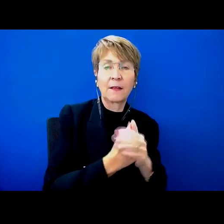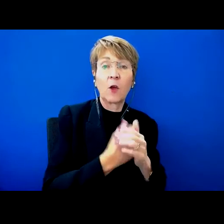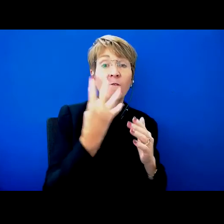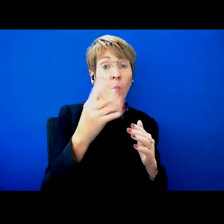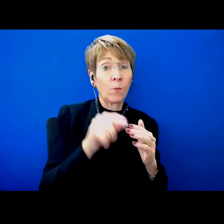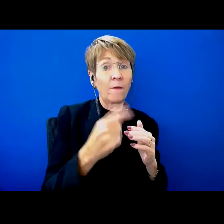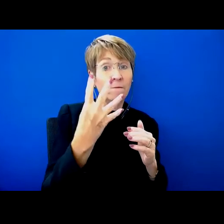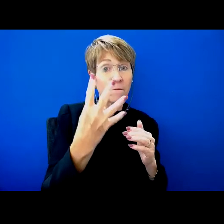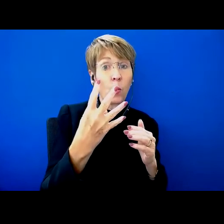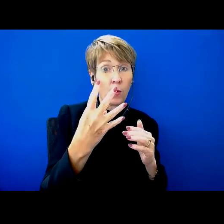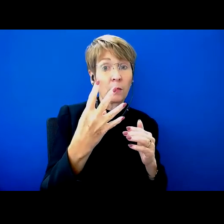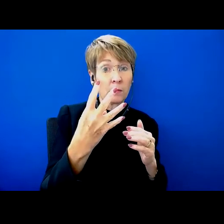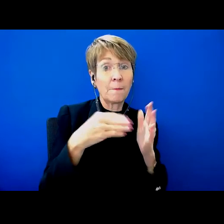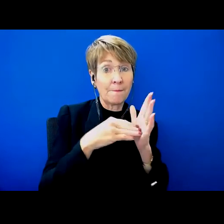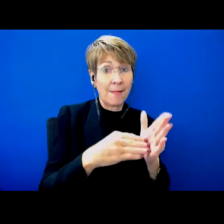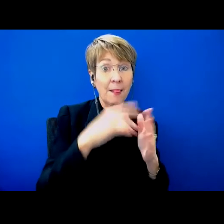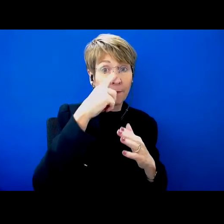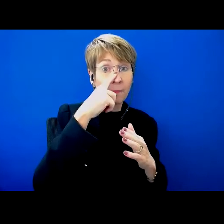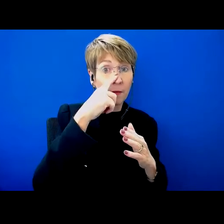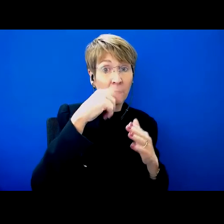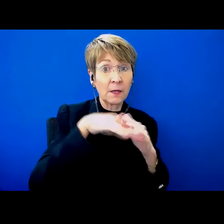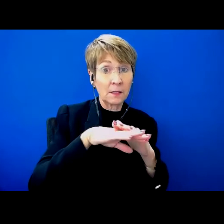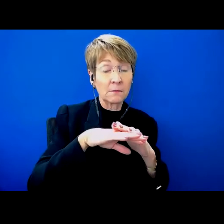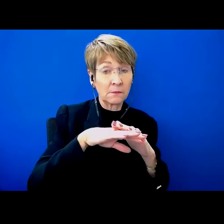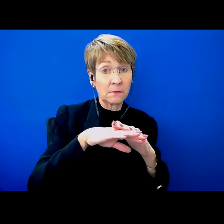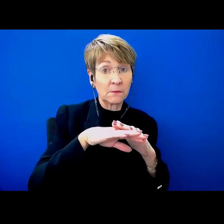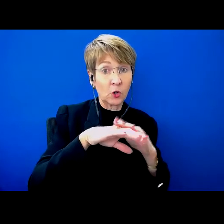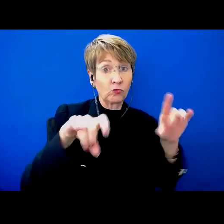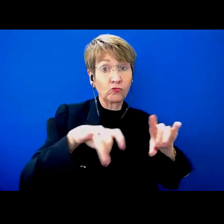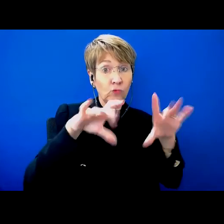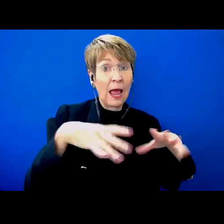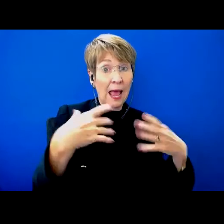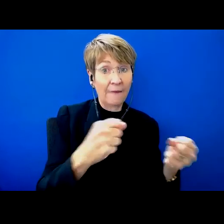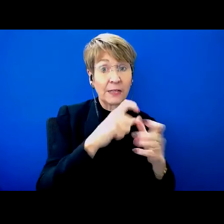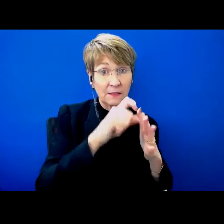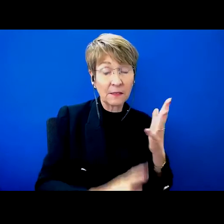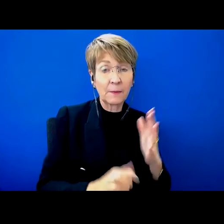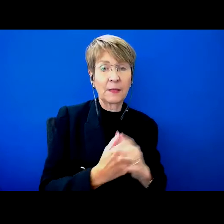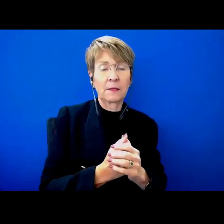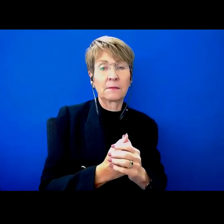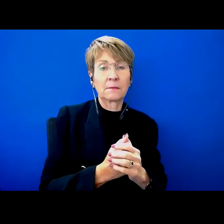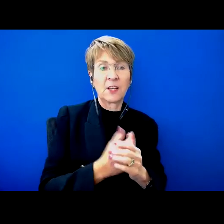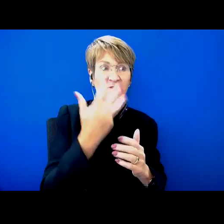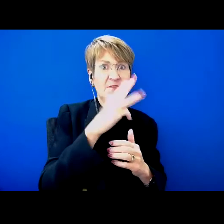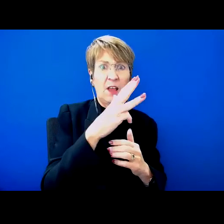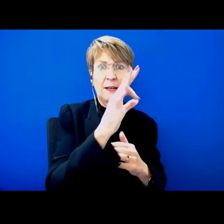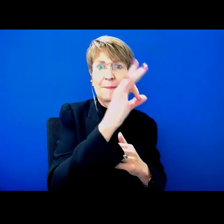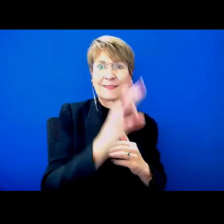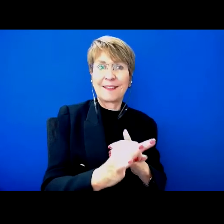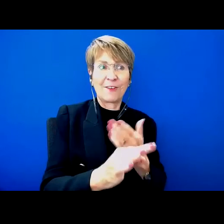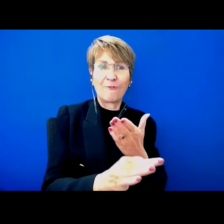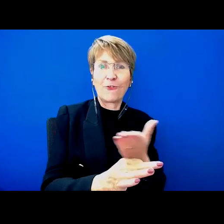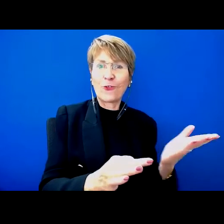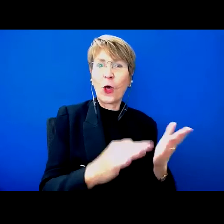with disability across the country. And only around 90% of those people are